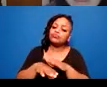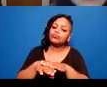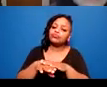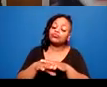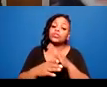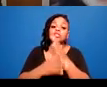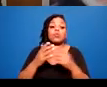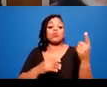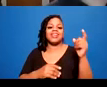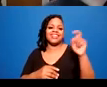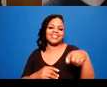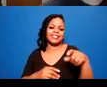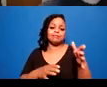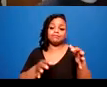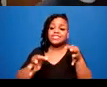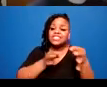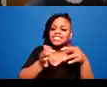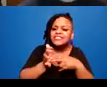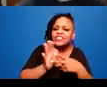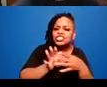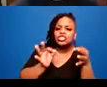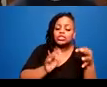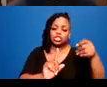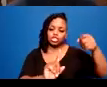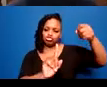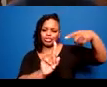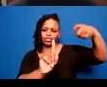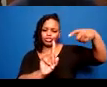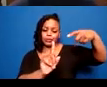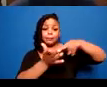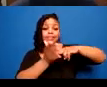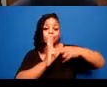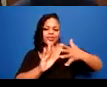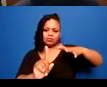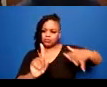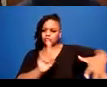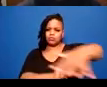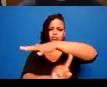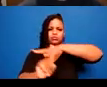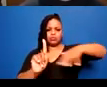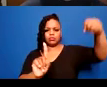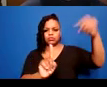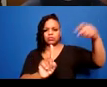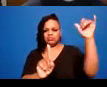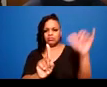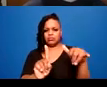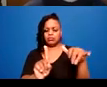a trigger is an environmental stimulus that prompts recall of a previous traumatic experience.